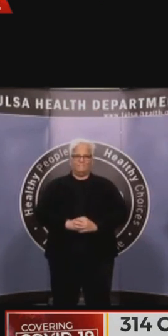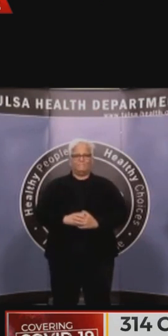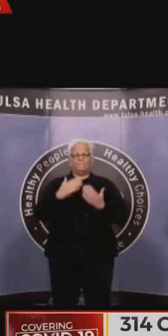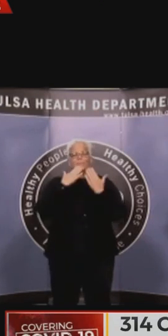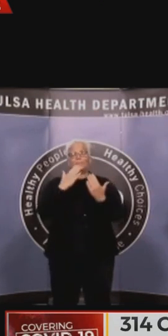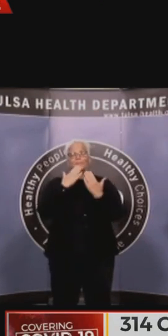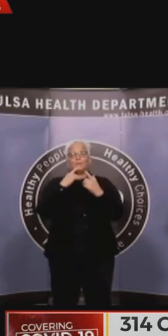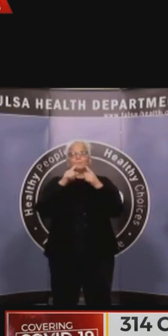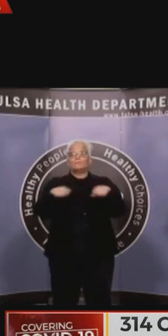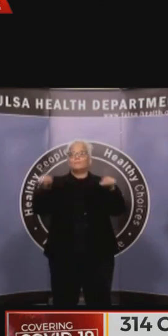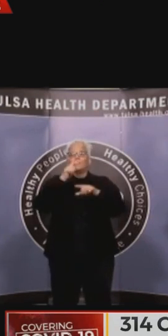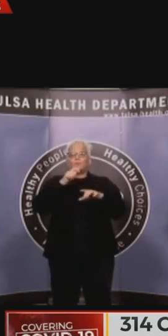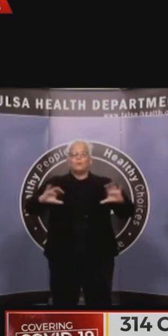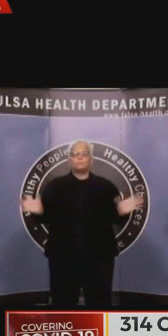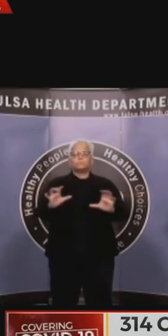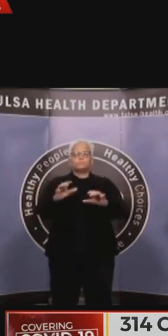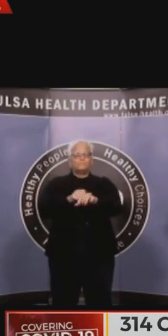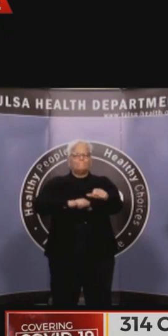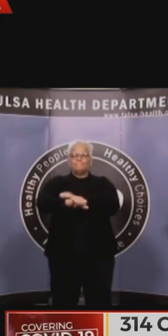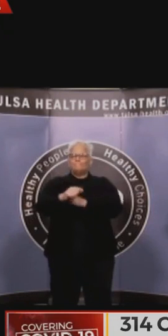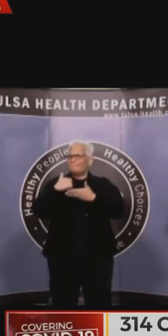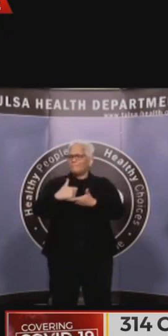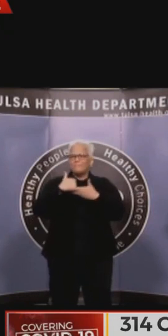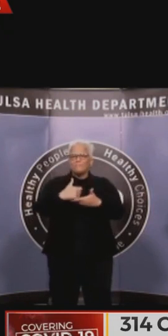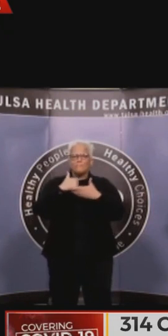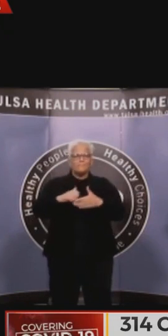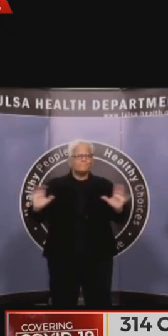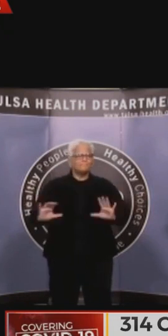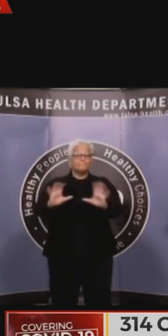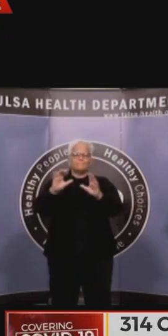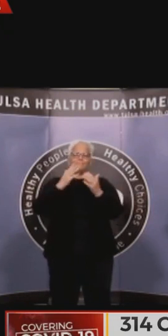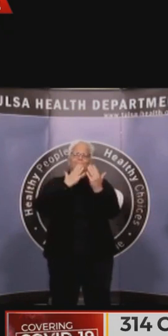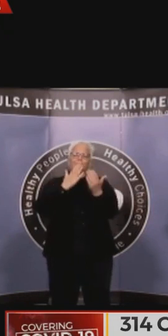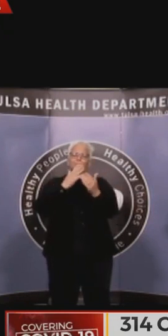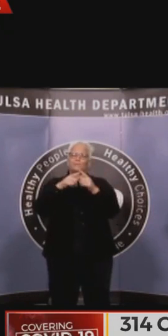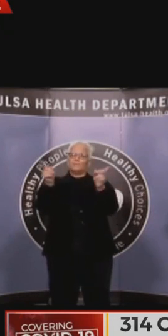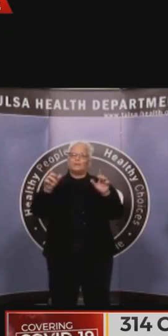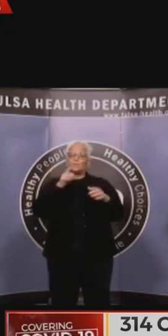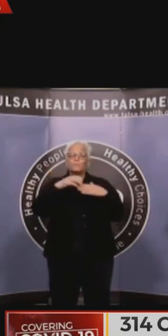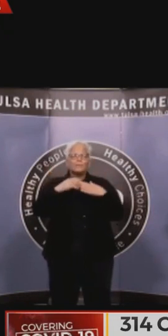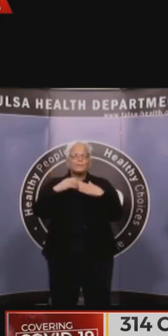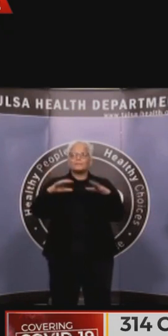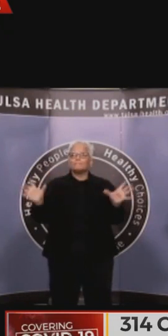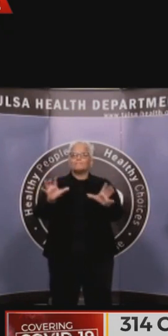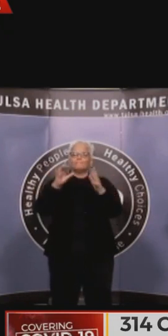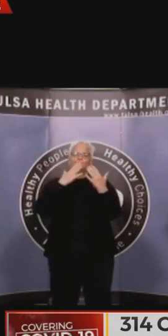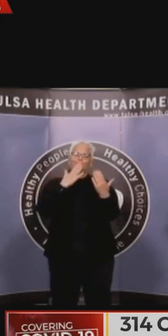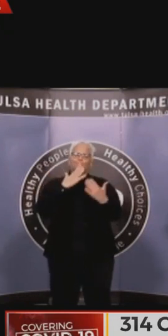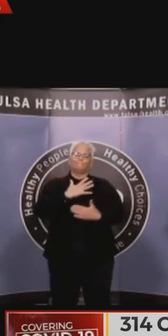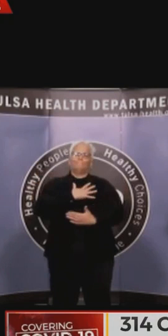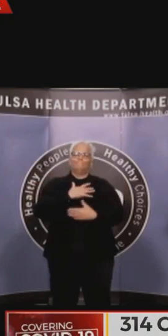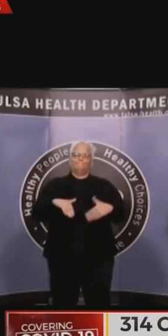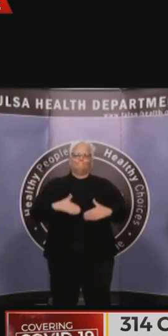protect residents of our community. We project a peak of new infections to happen within the next week. This will be a crucial time